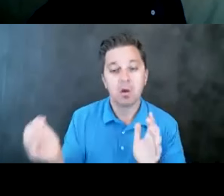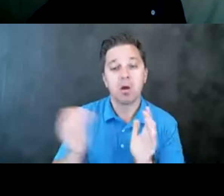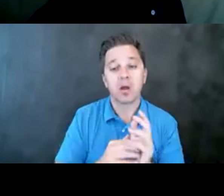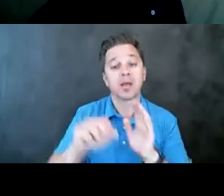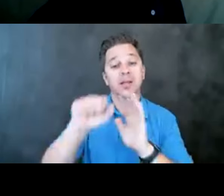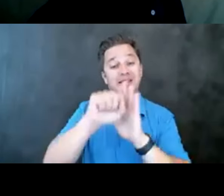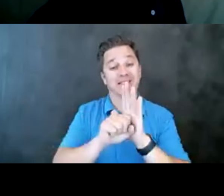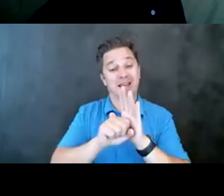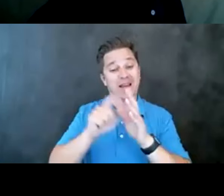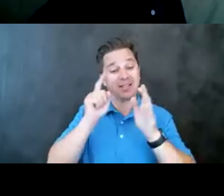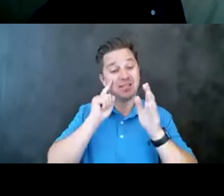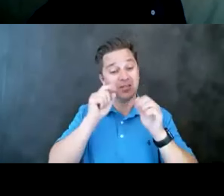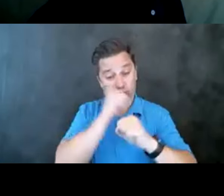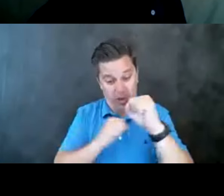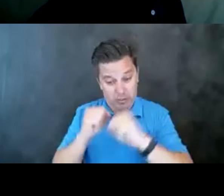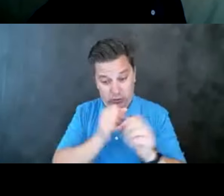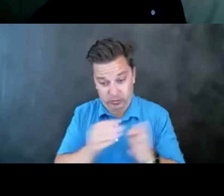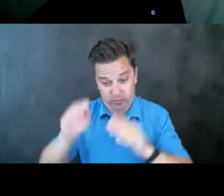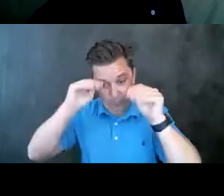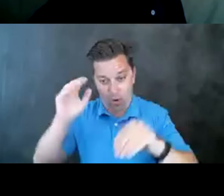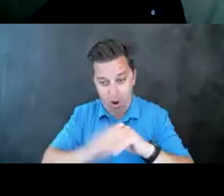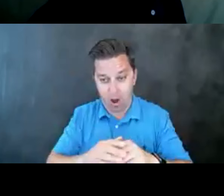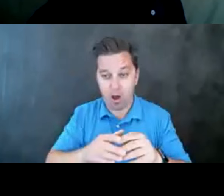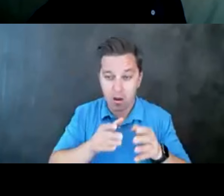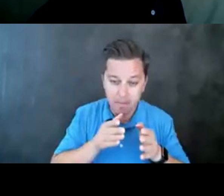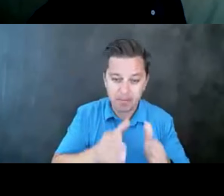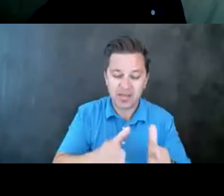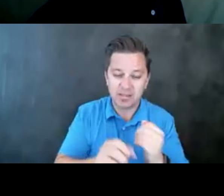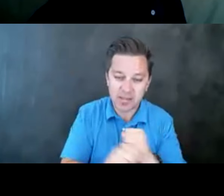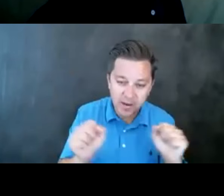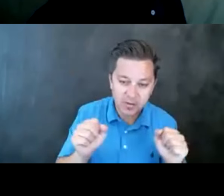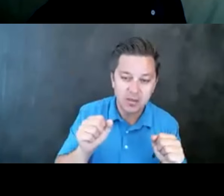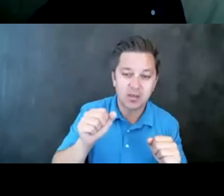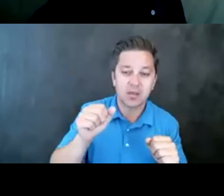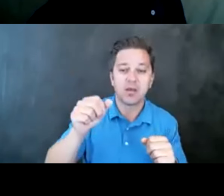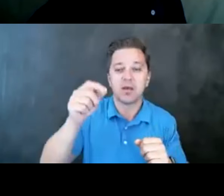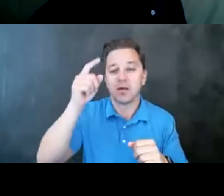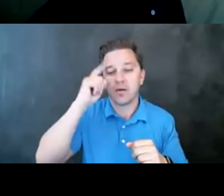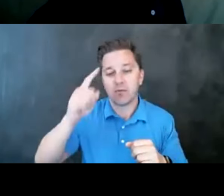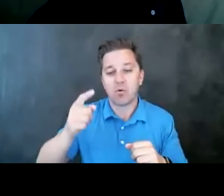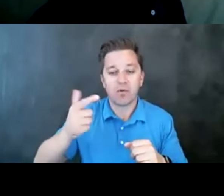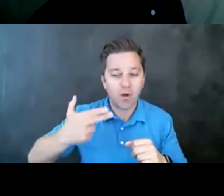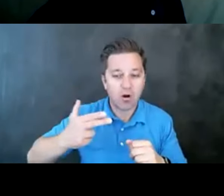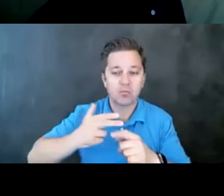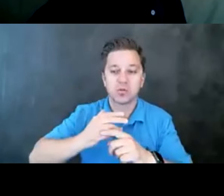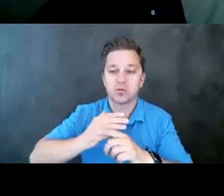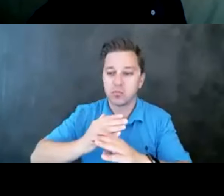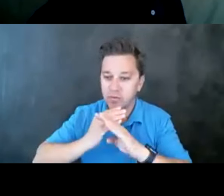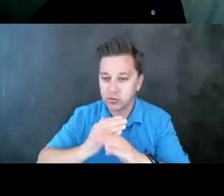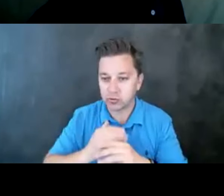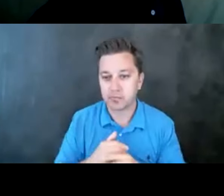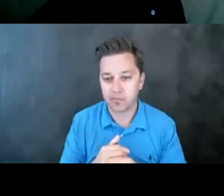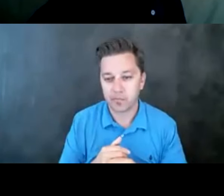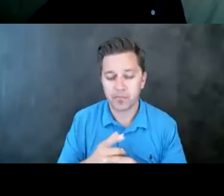strategy focuses on means safety, especially around firearm suicide prevention. I've been doing a lot of